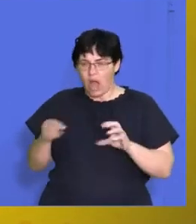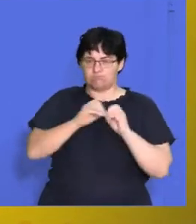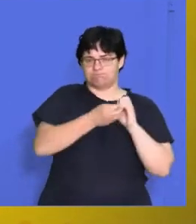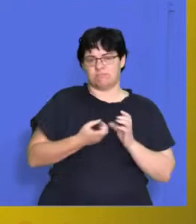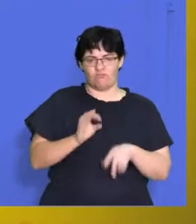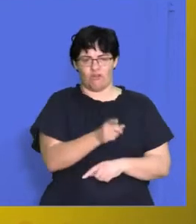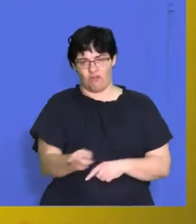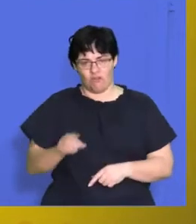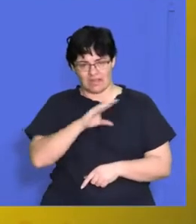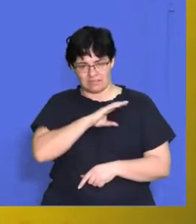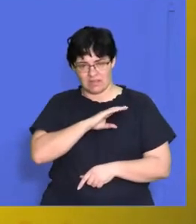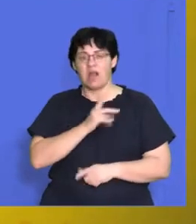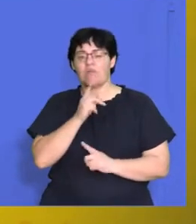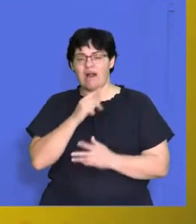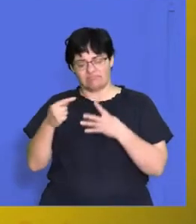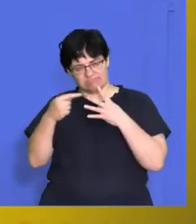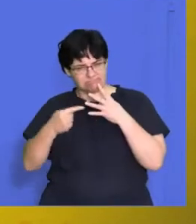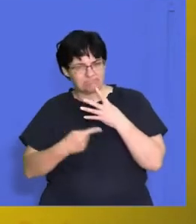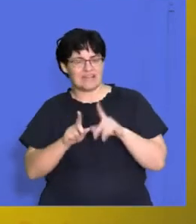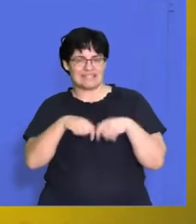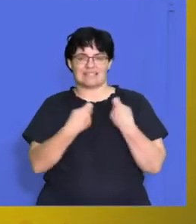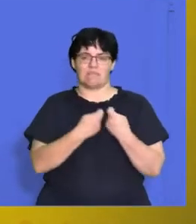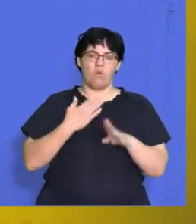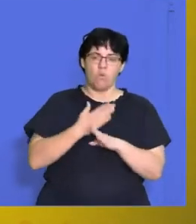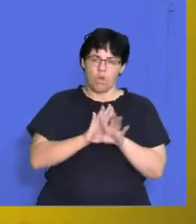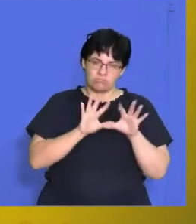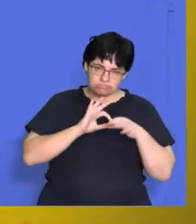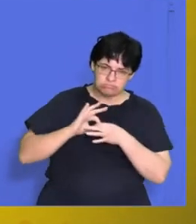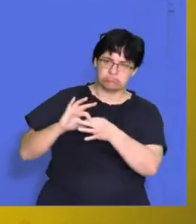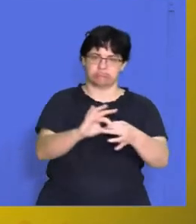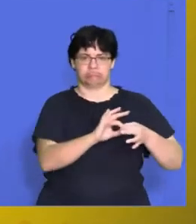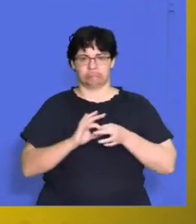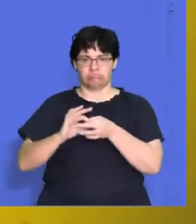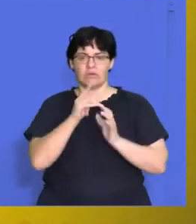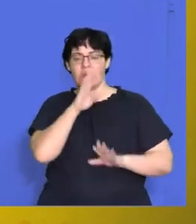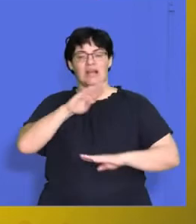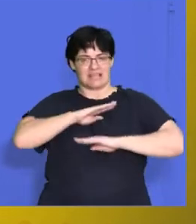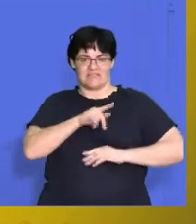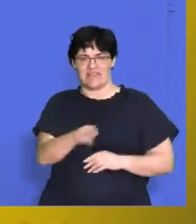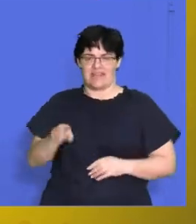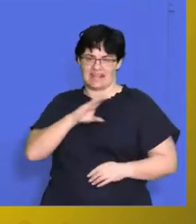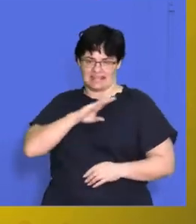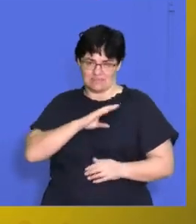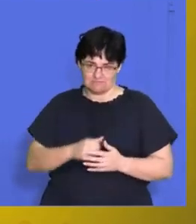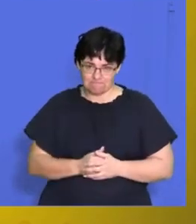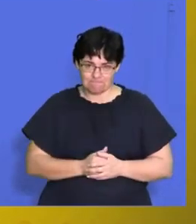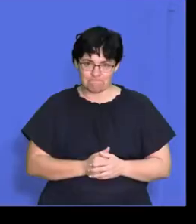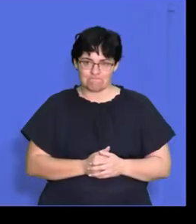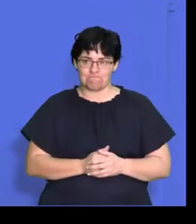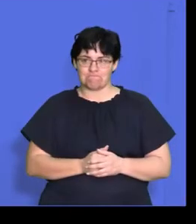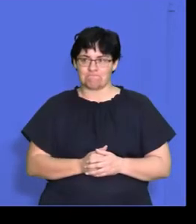so you're going to have a whole bunch of different teams that are going to be working together in order to satisfy what the customer wants